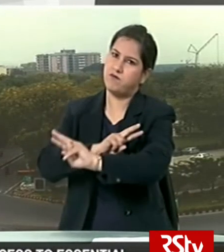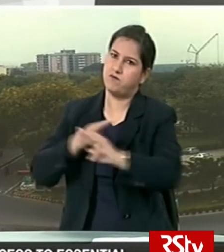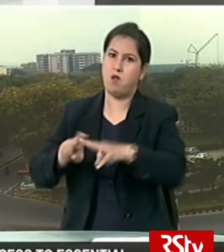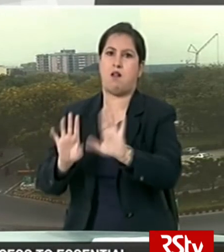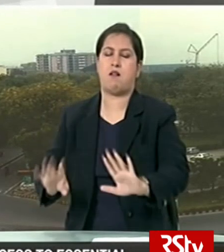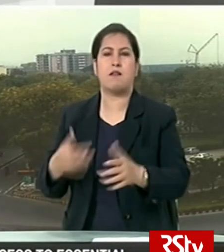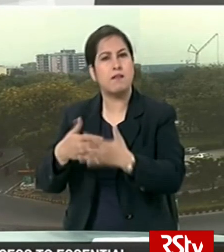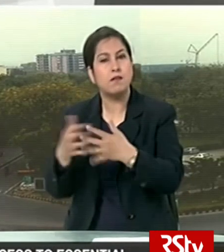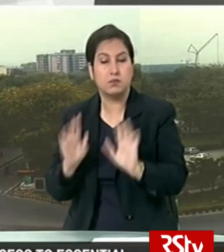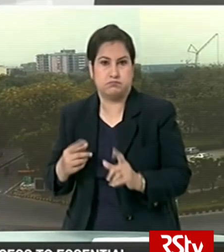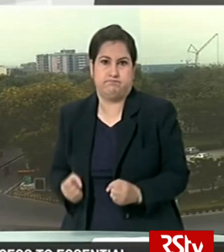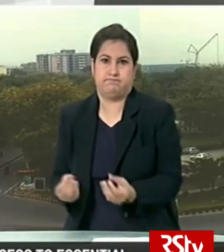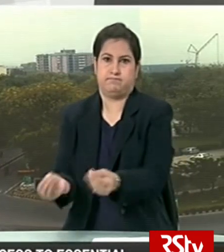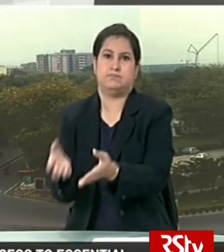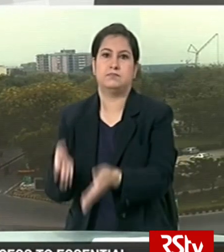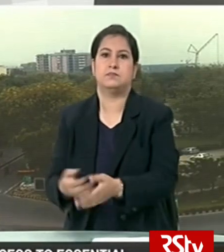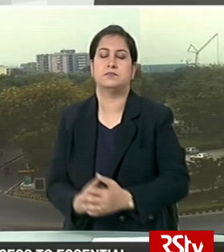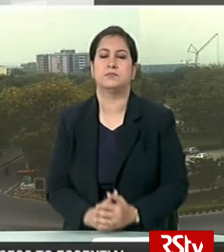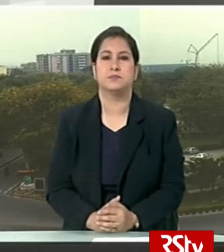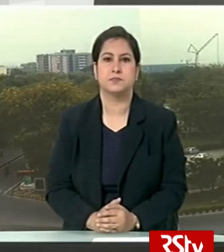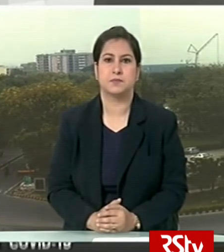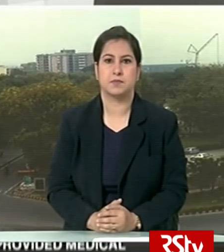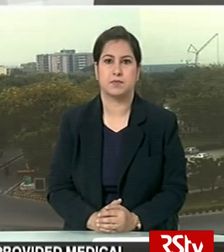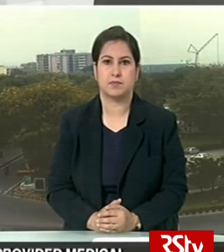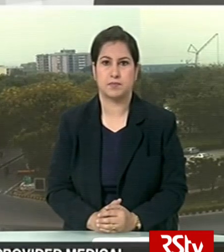global engagements to further this cause